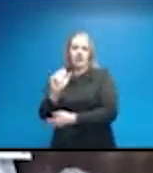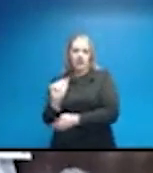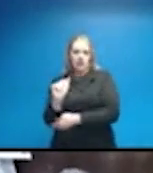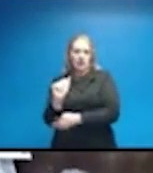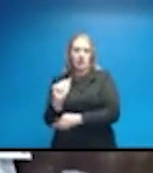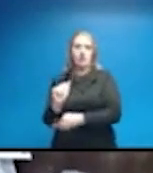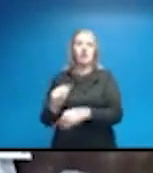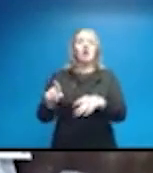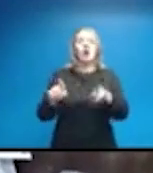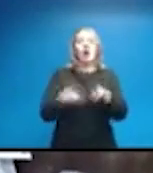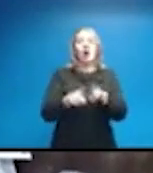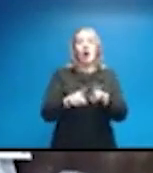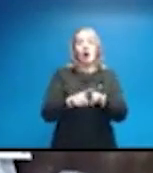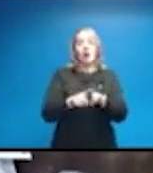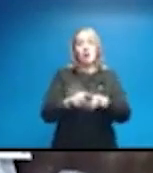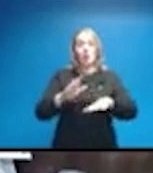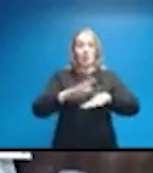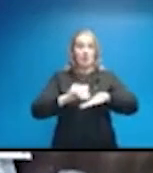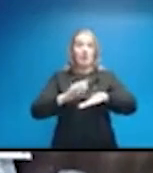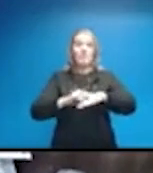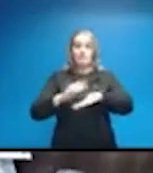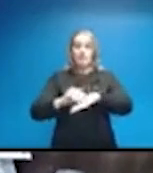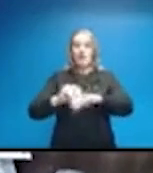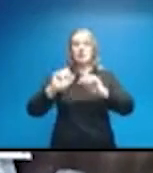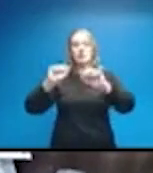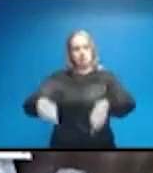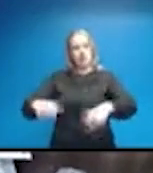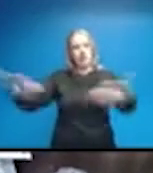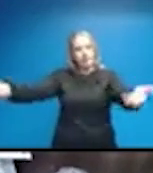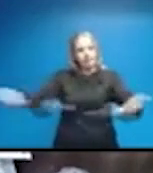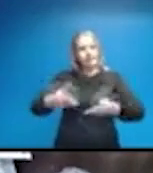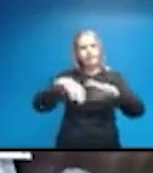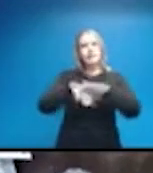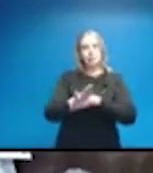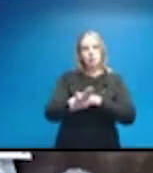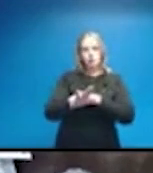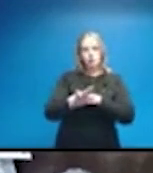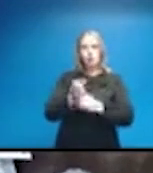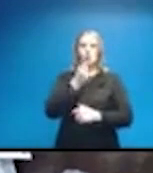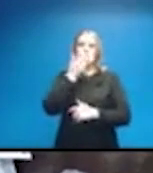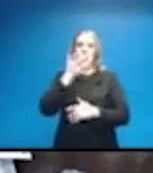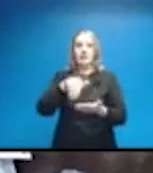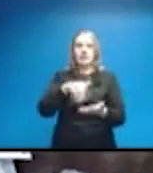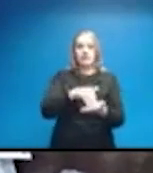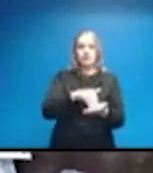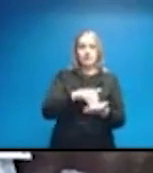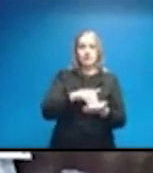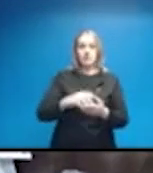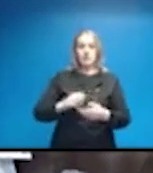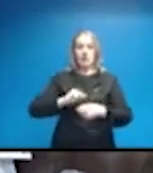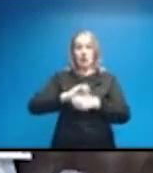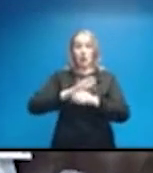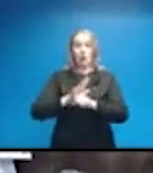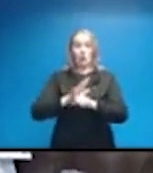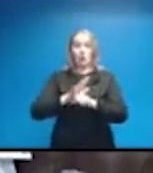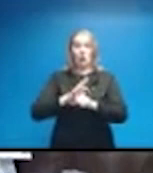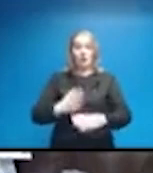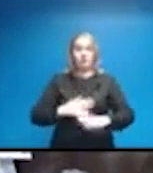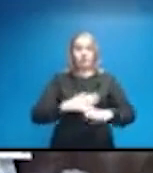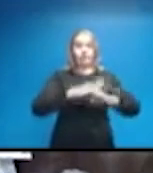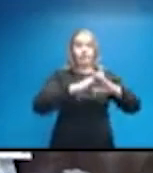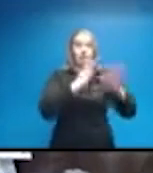And also, pets are welcome to our warming centers. COVID mitigation plans remain in full